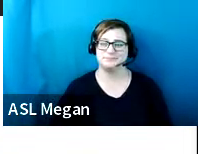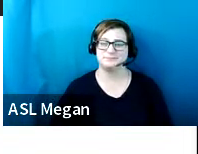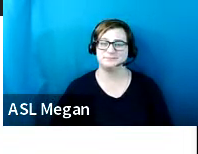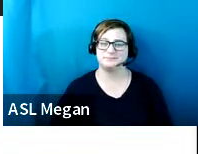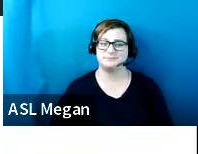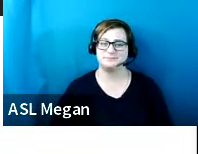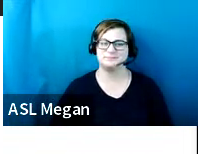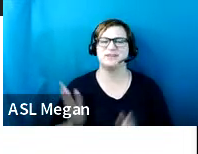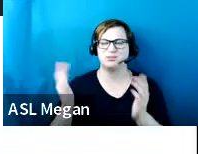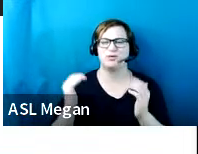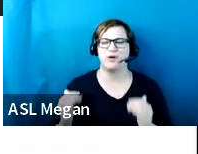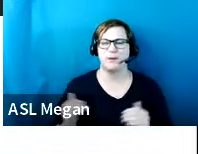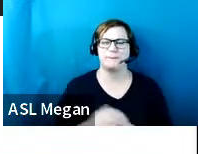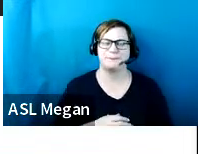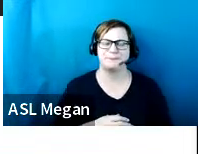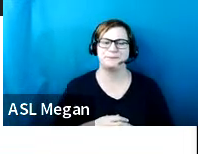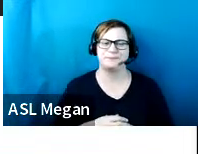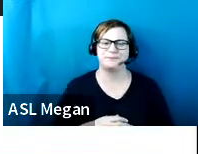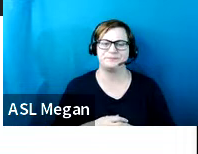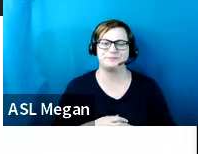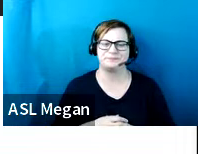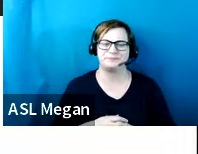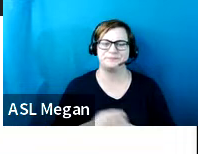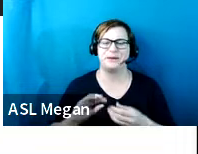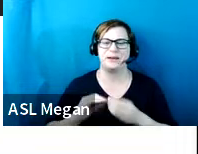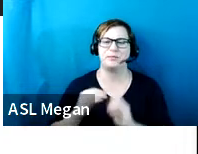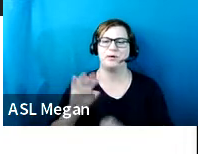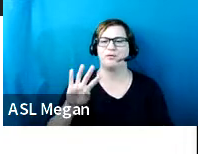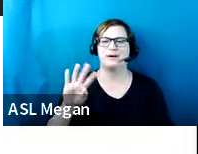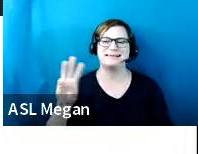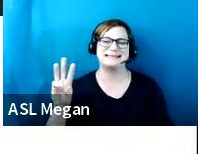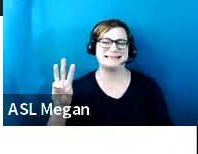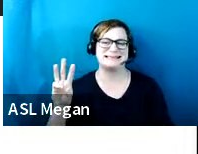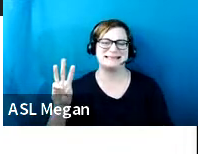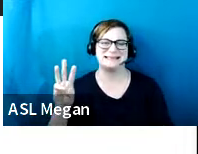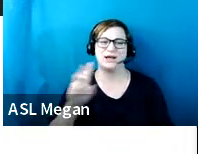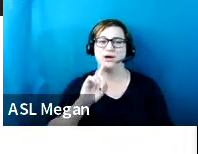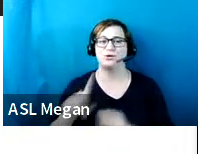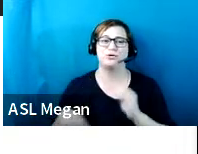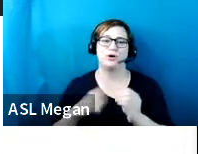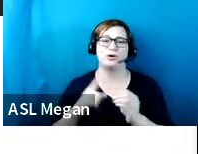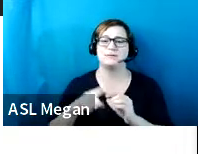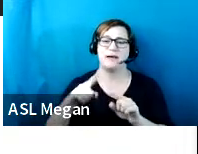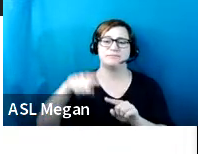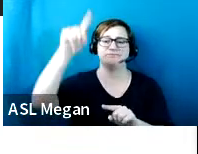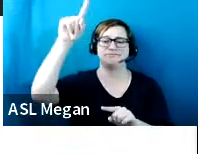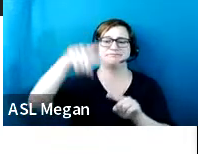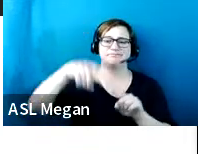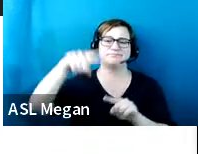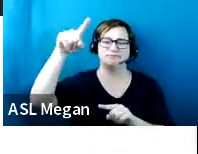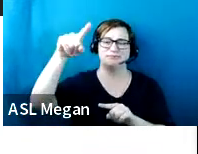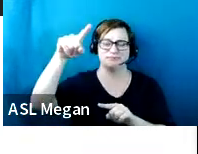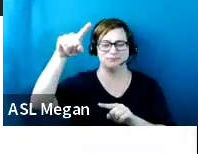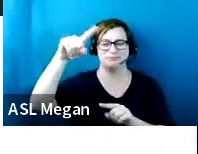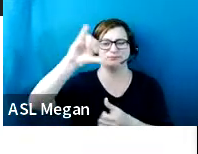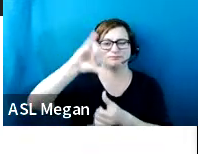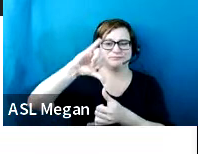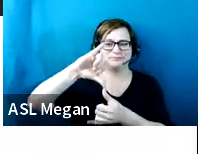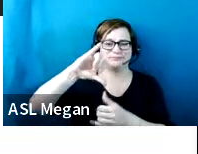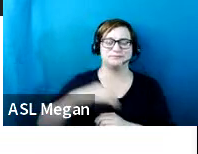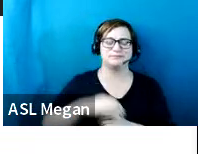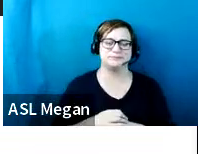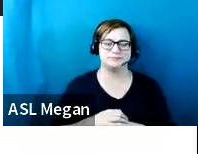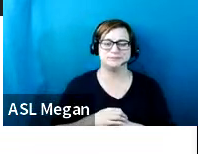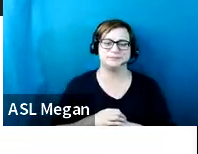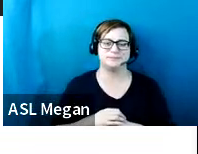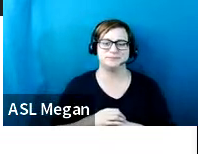Okay. So let's move on to the next slide, slide number 46. And let's talk about some vertical clearance. Now, when we